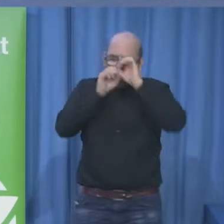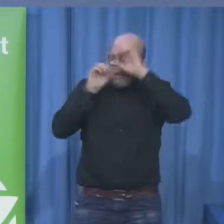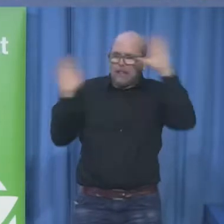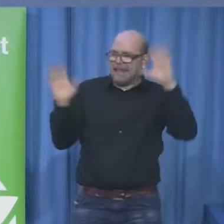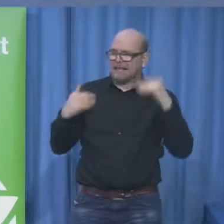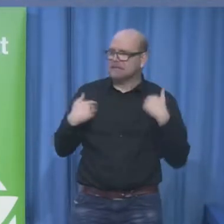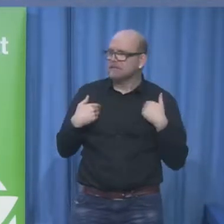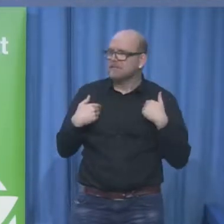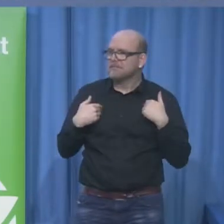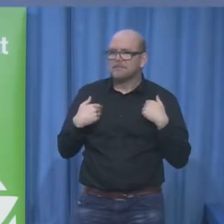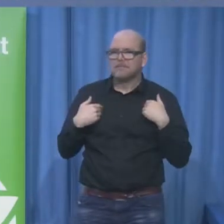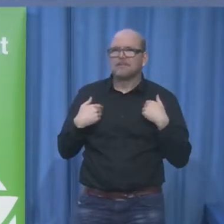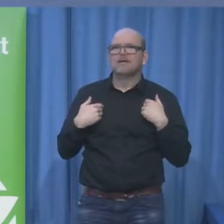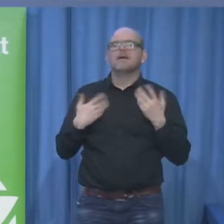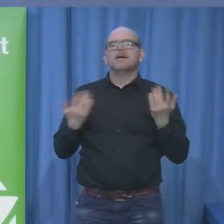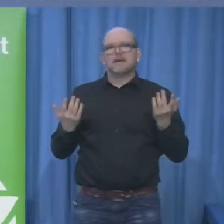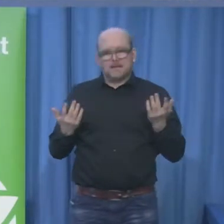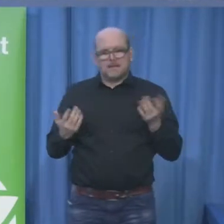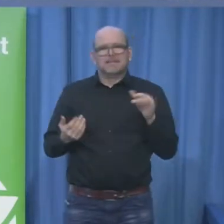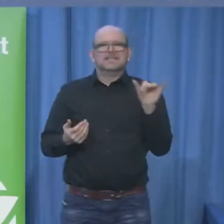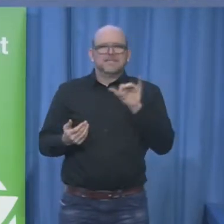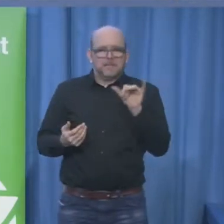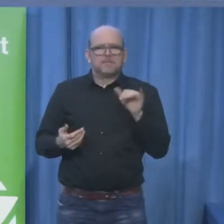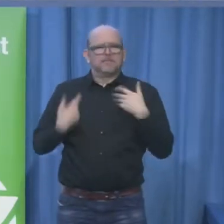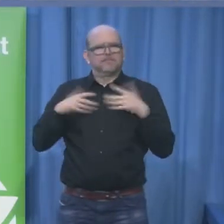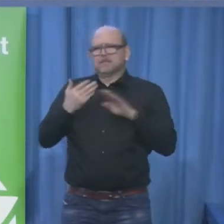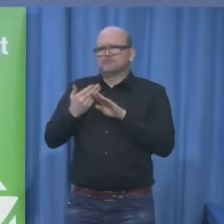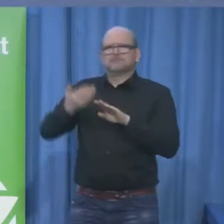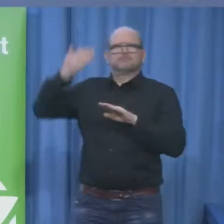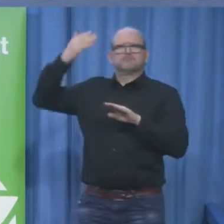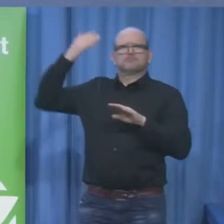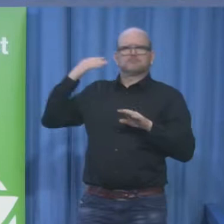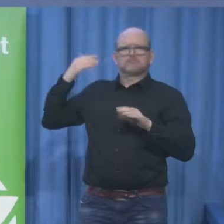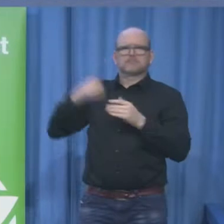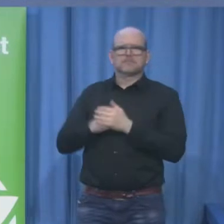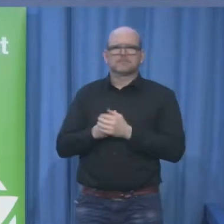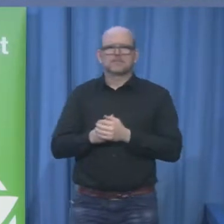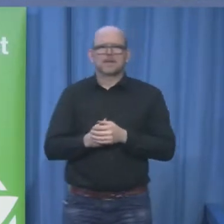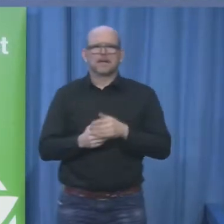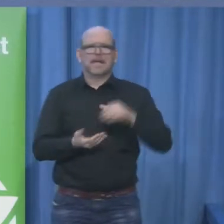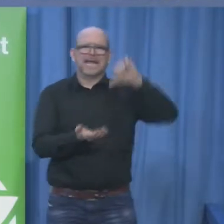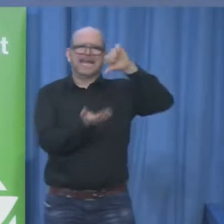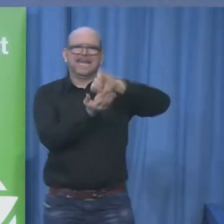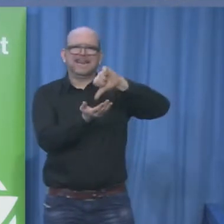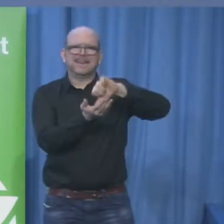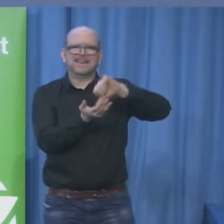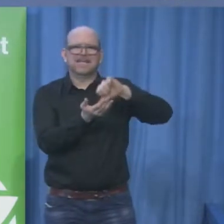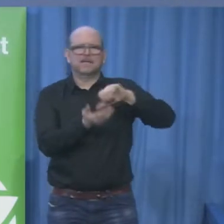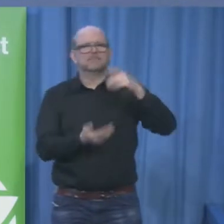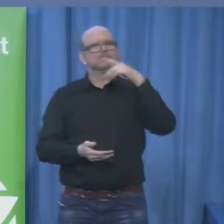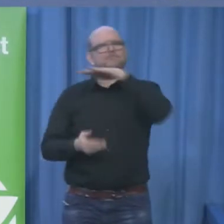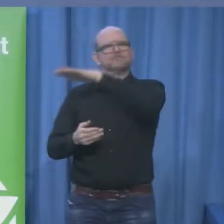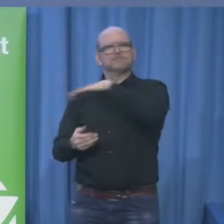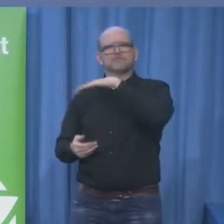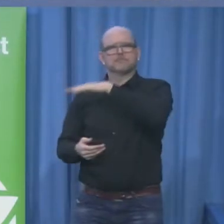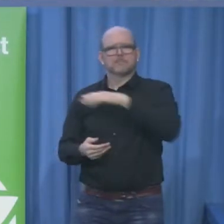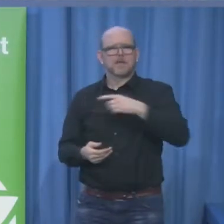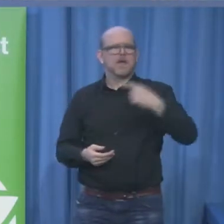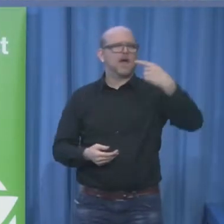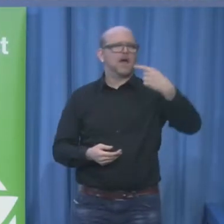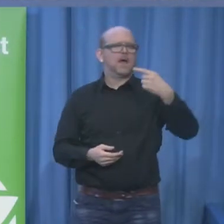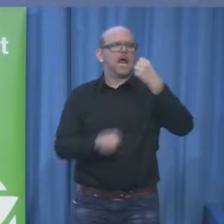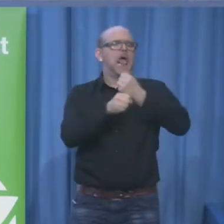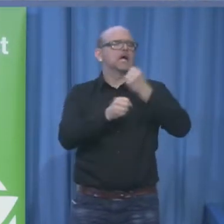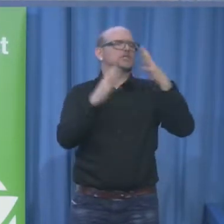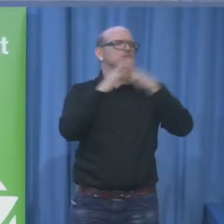glasgow i came across a pelican crossing that spoke instead of beeping because we know where we are with the beeps